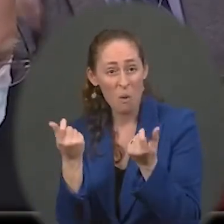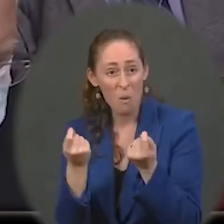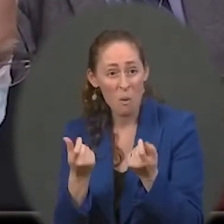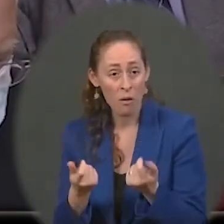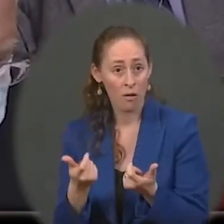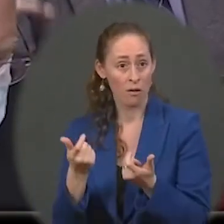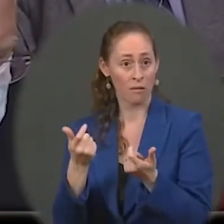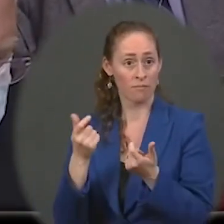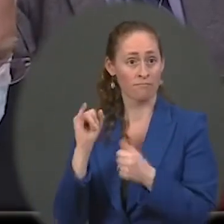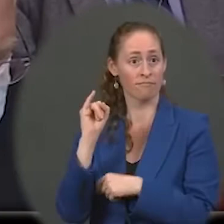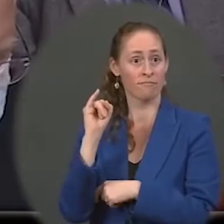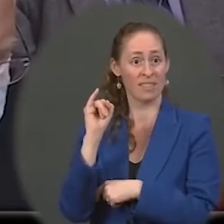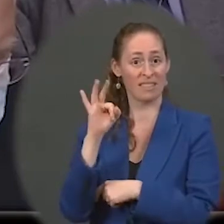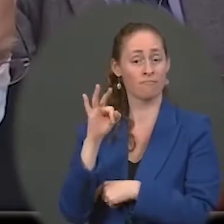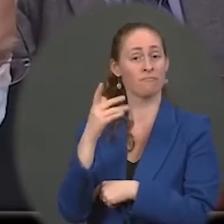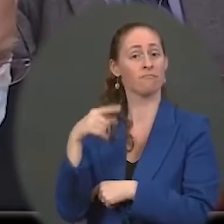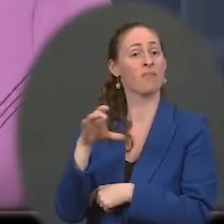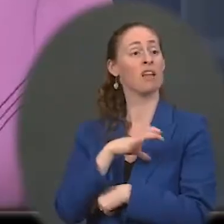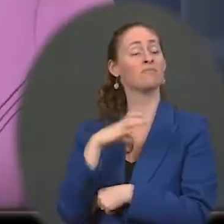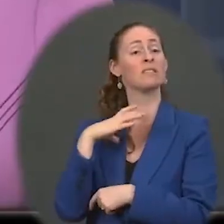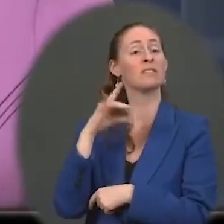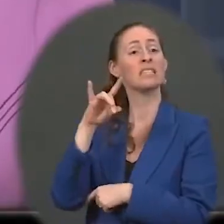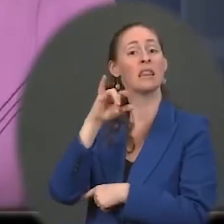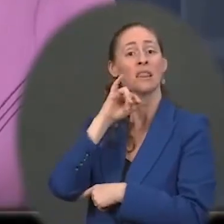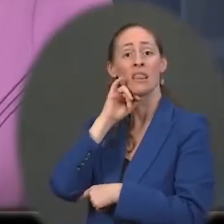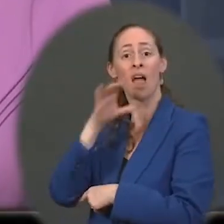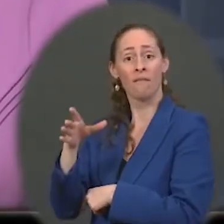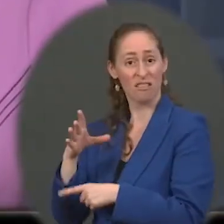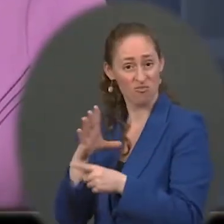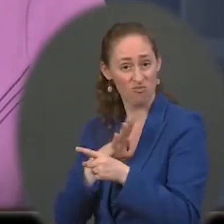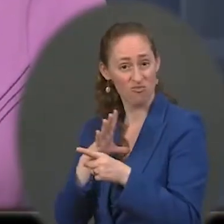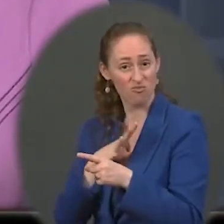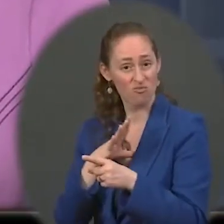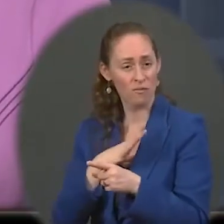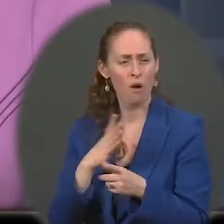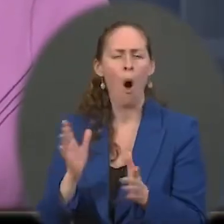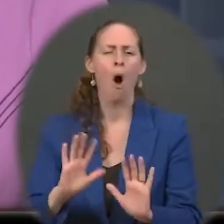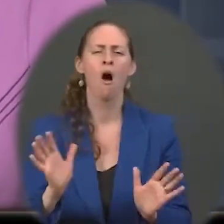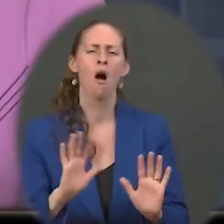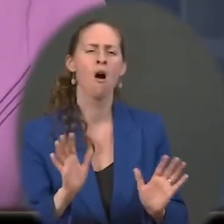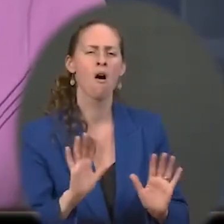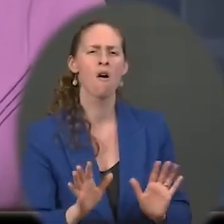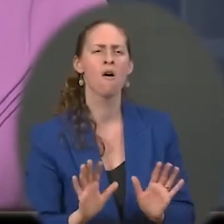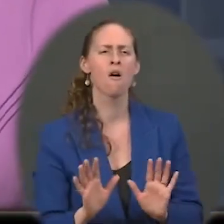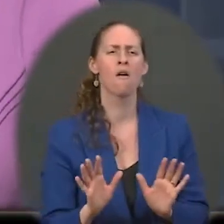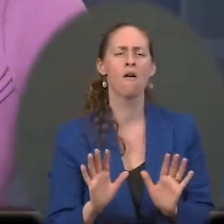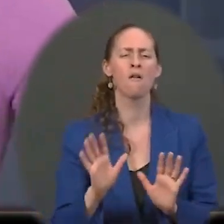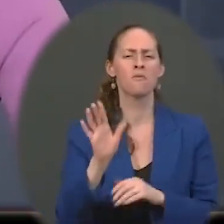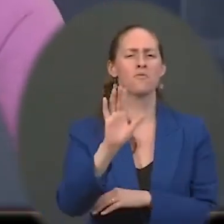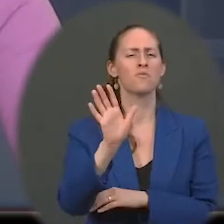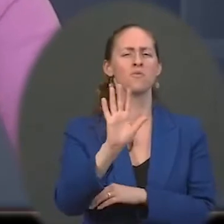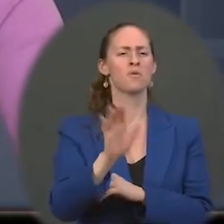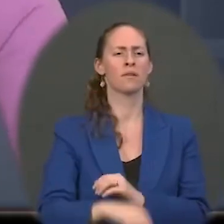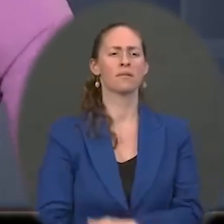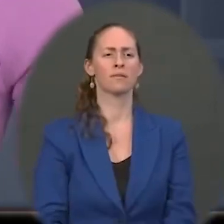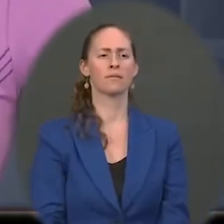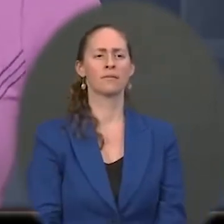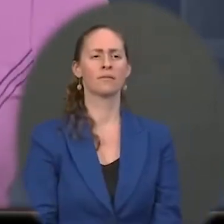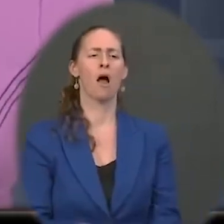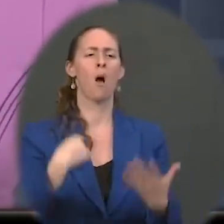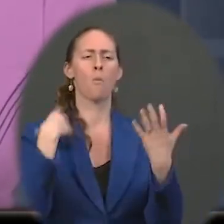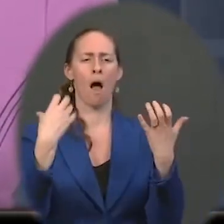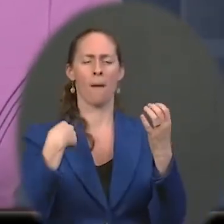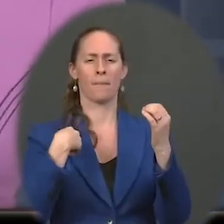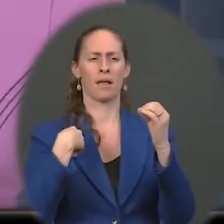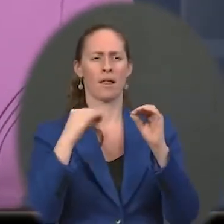does nothing? Ms. No, we're not. I'm not saying we would be. The sounded, again, like, as Justin, I think, suggested. It sounded like you're saying that. Ms. me be clear, because clearly